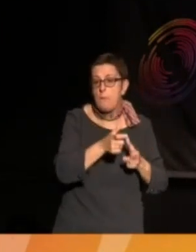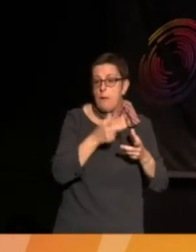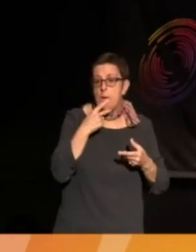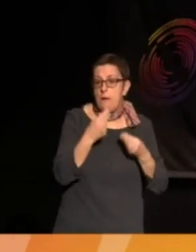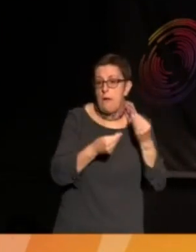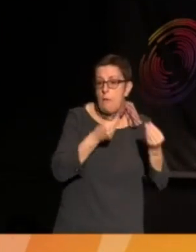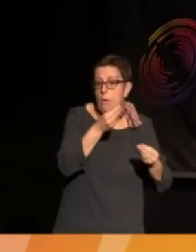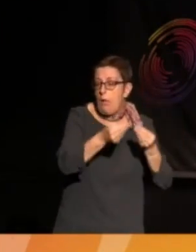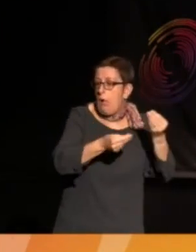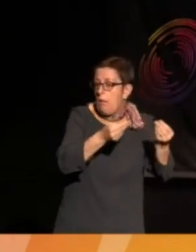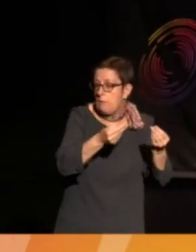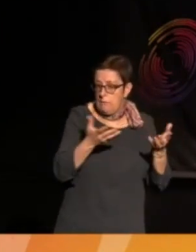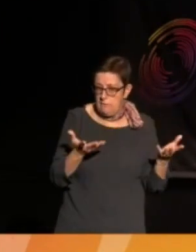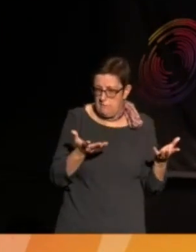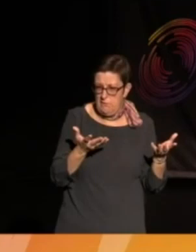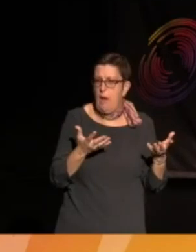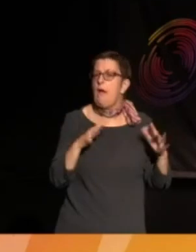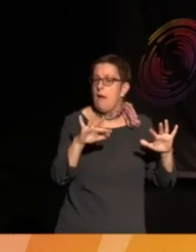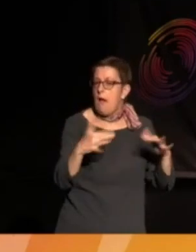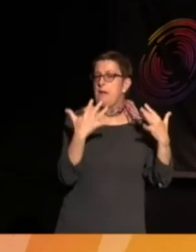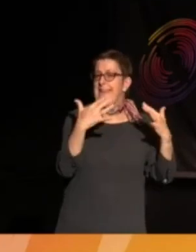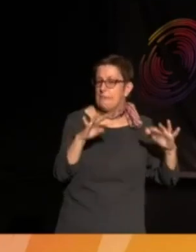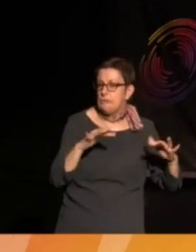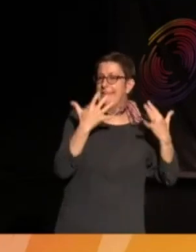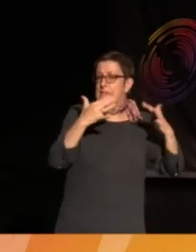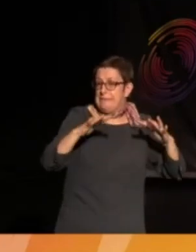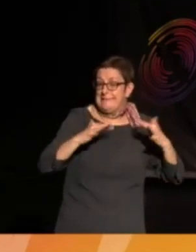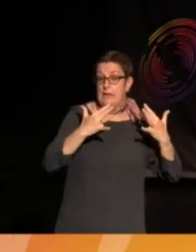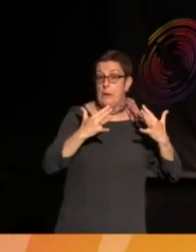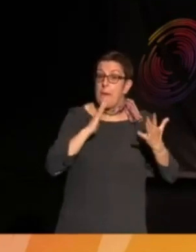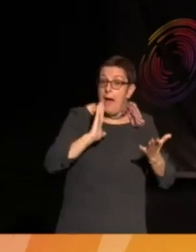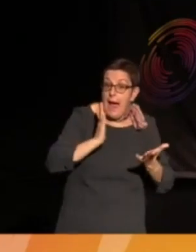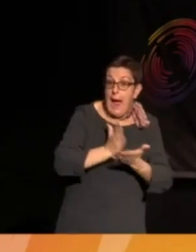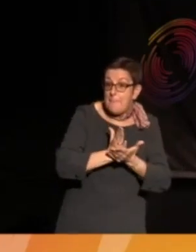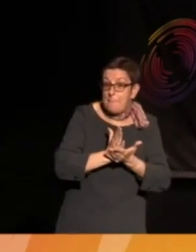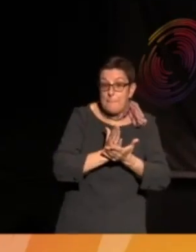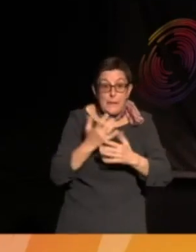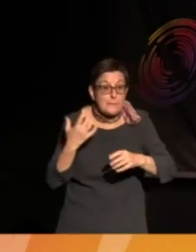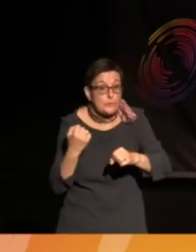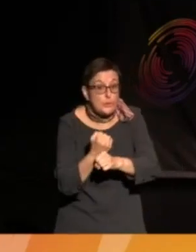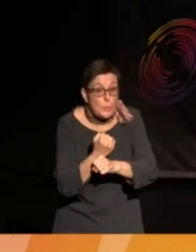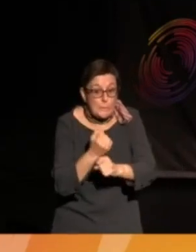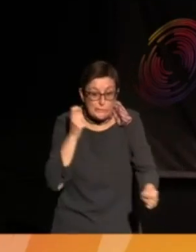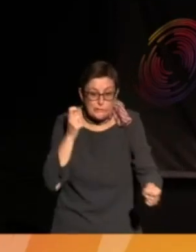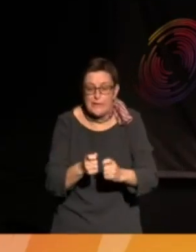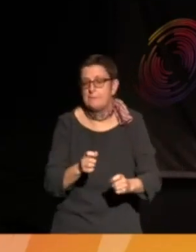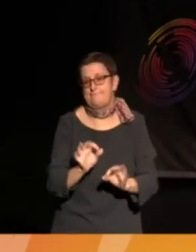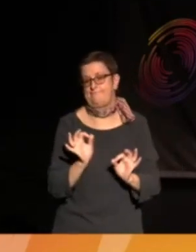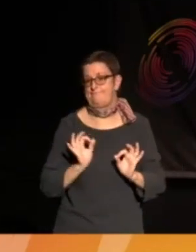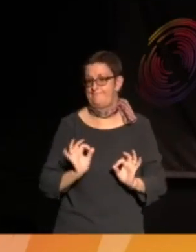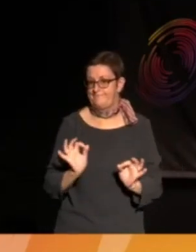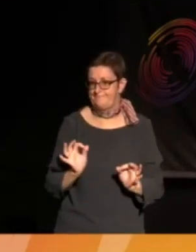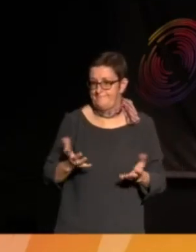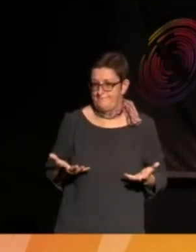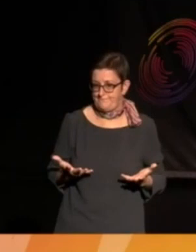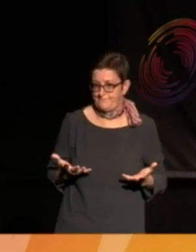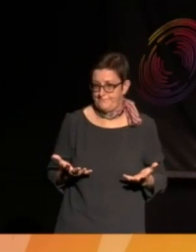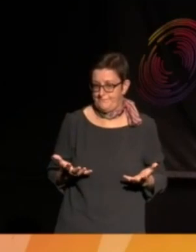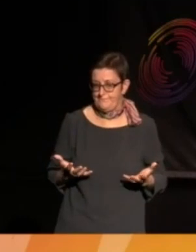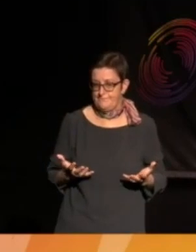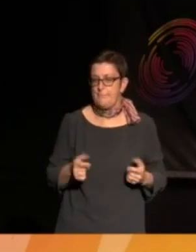It's all designed just to get sort of media coverage, but actually isn't designed to change anything. And I think that's where